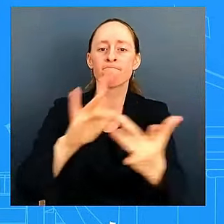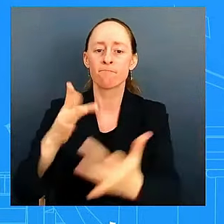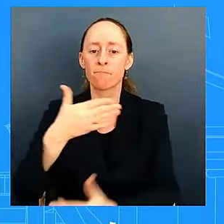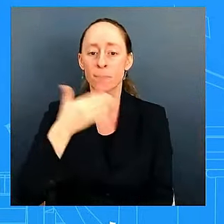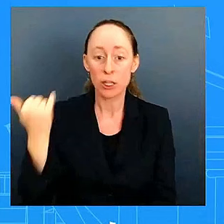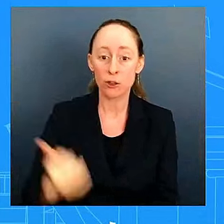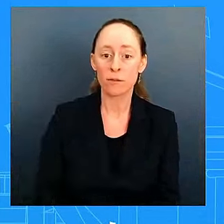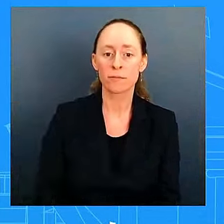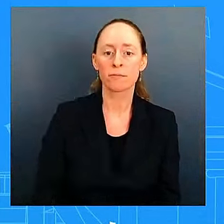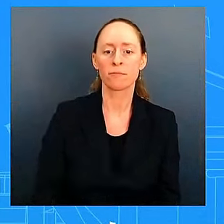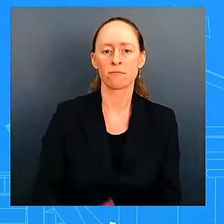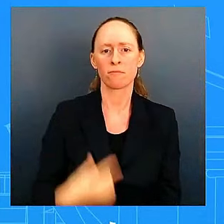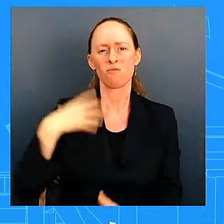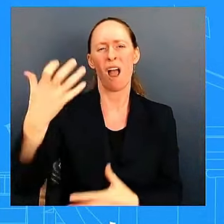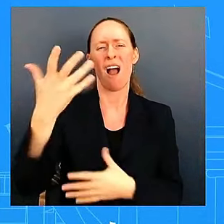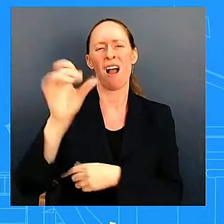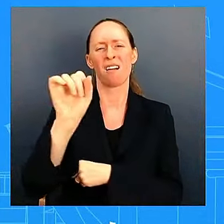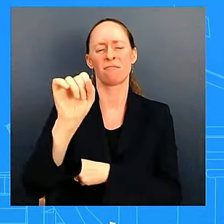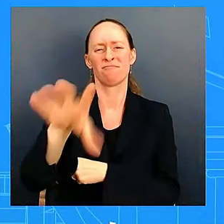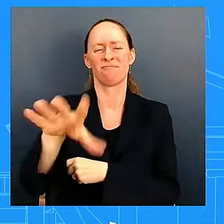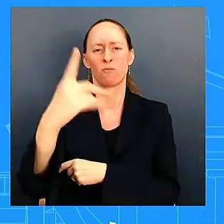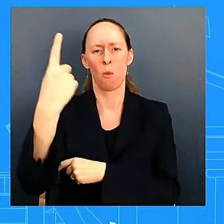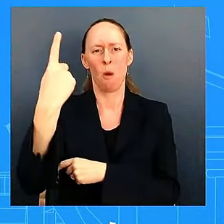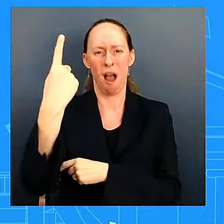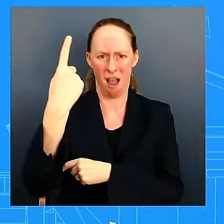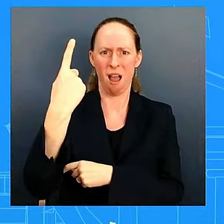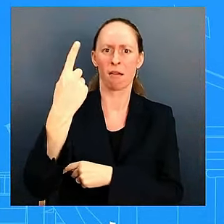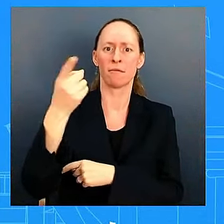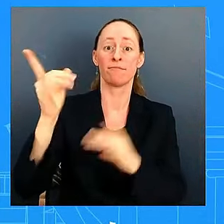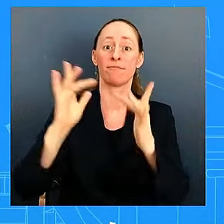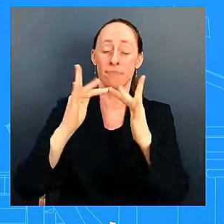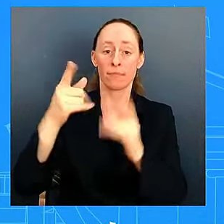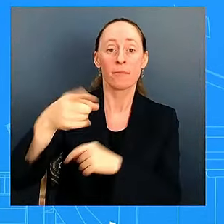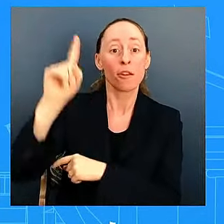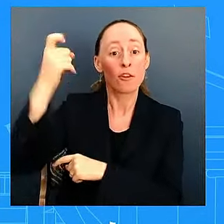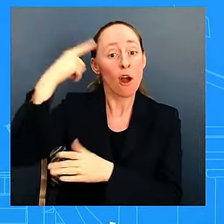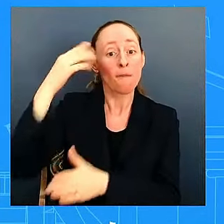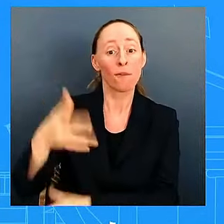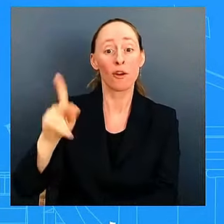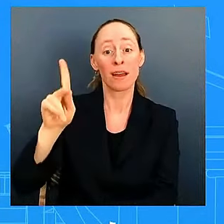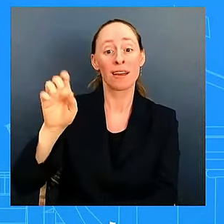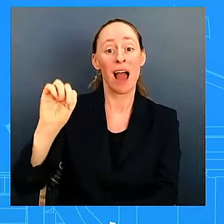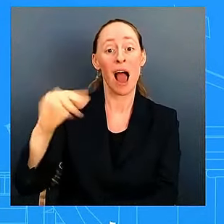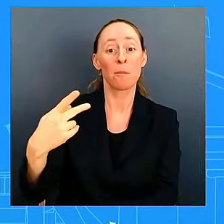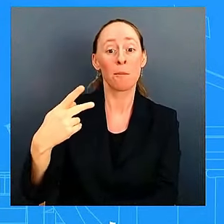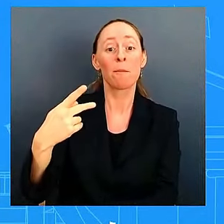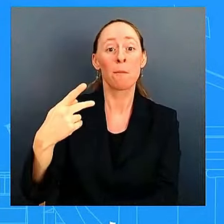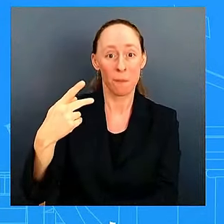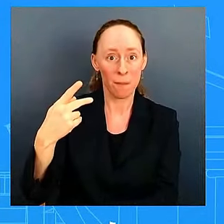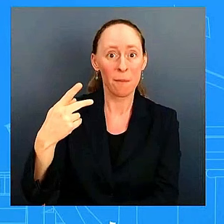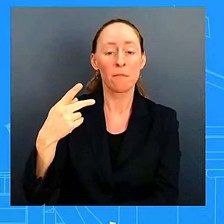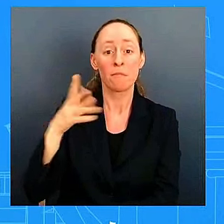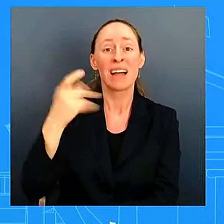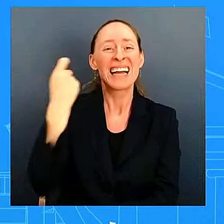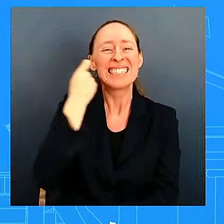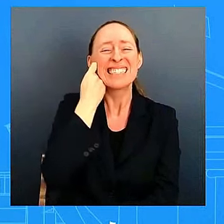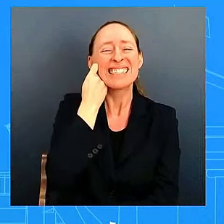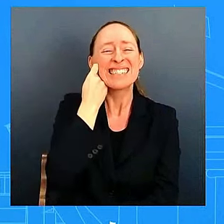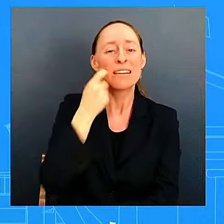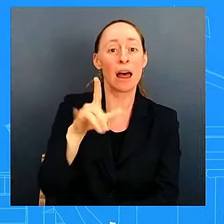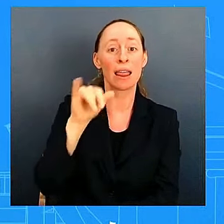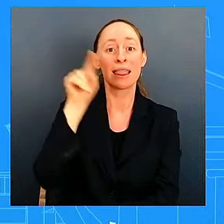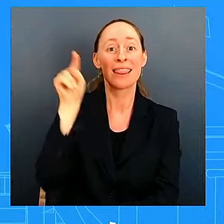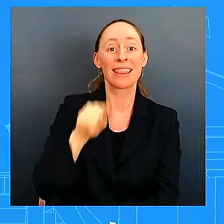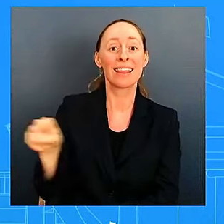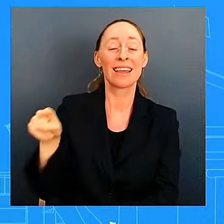question governor camp but this is what liz was saying said in his press conference earlier today so i just spoke to uh yesterday